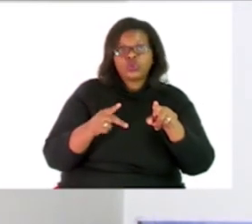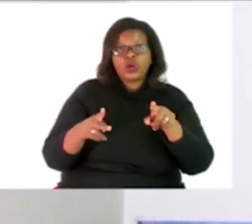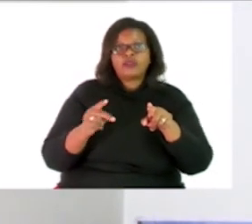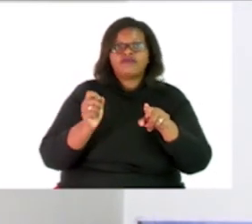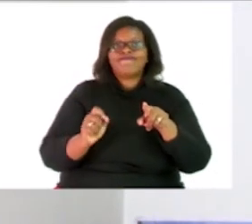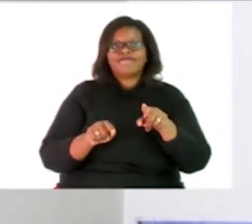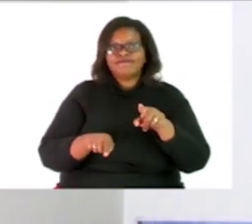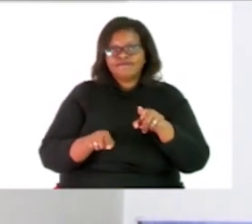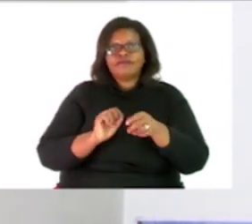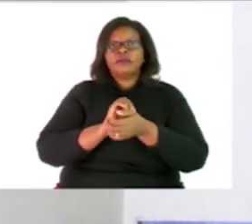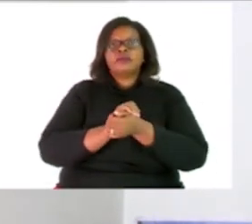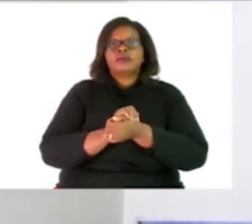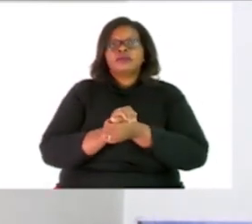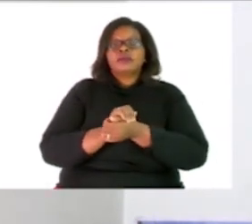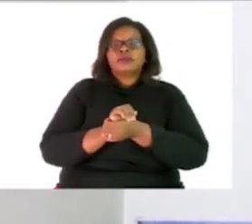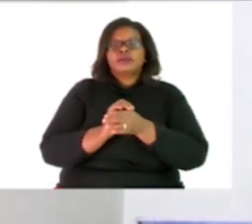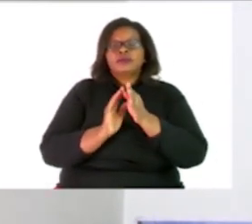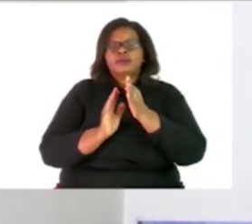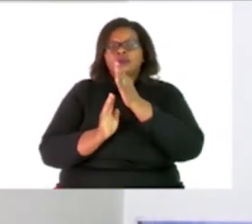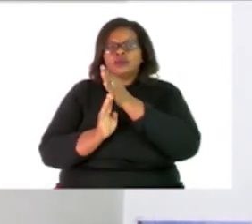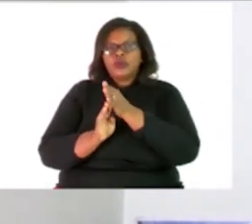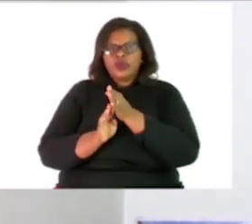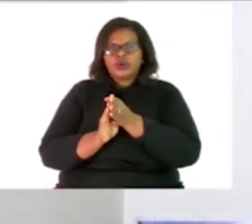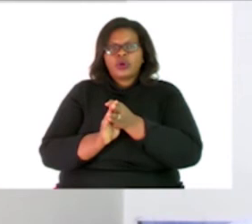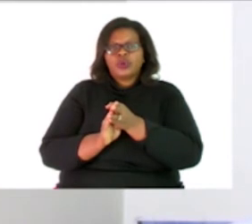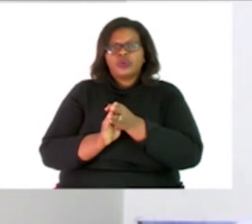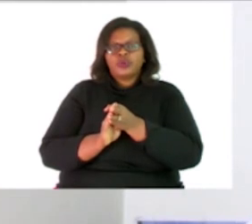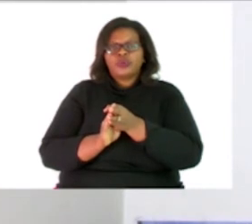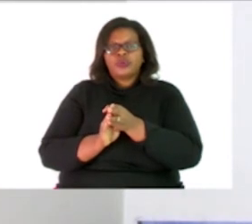here So I also have 12 here